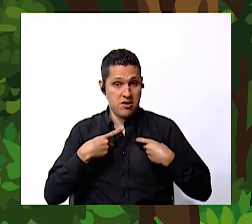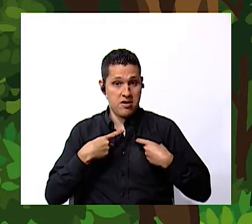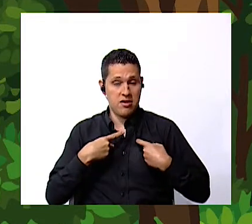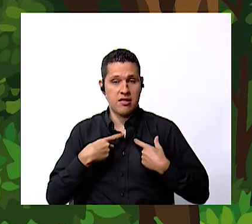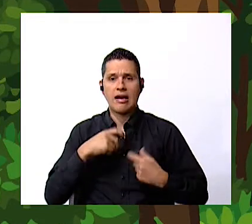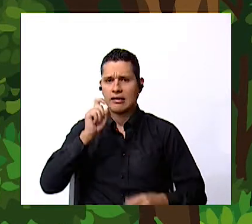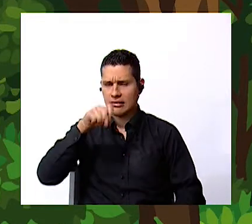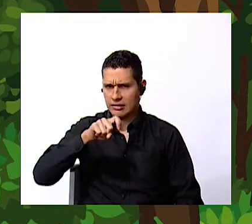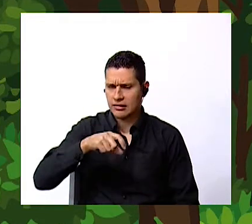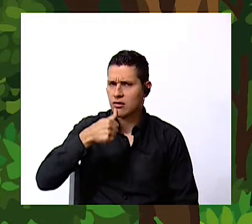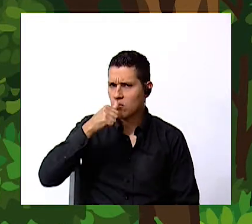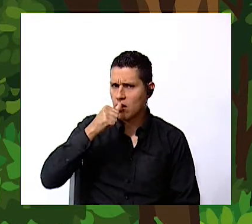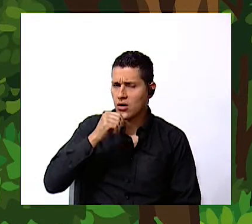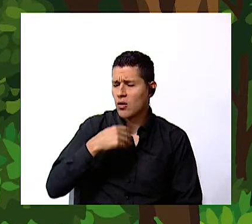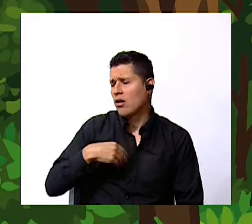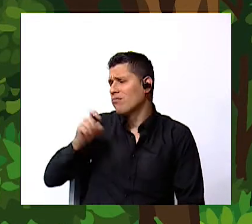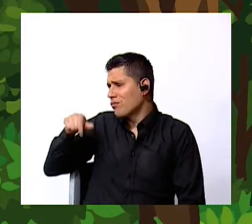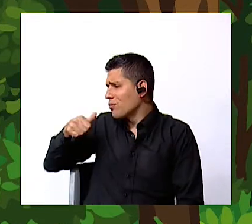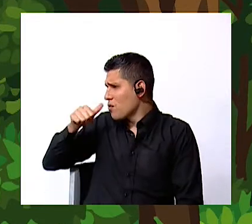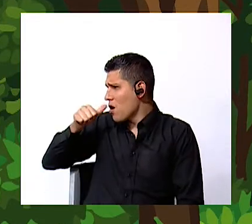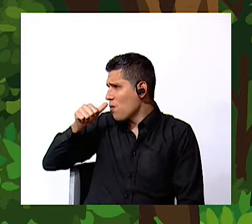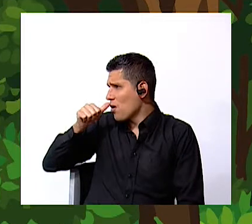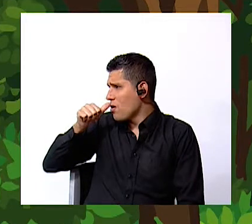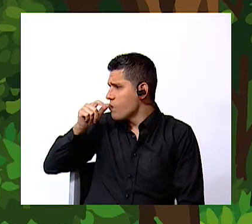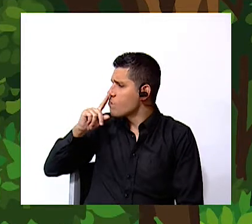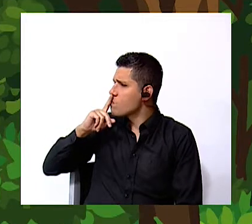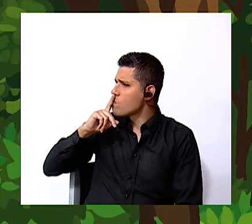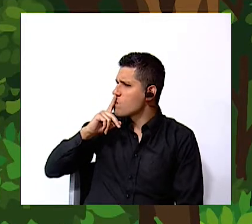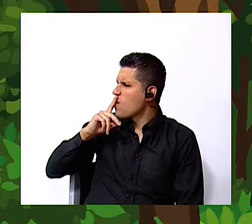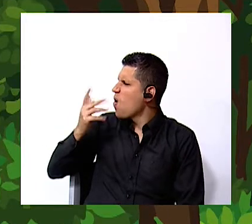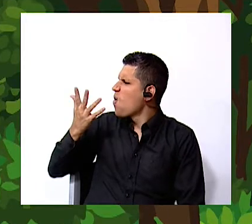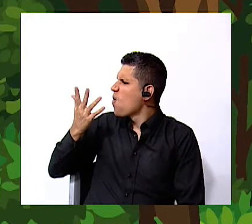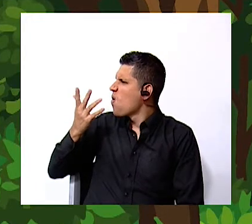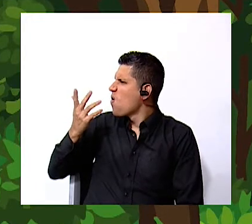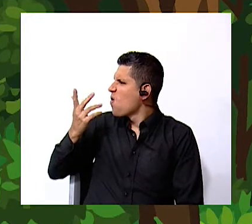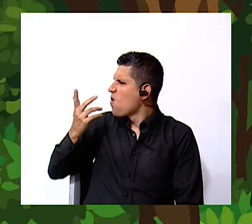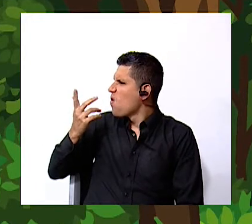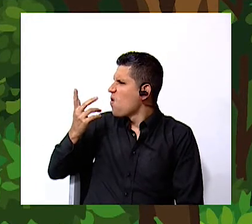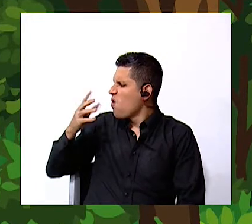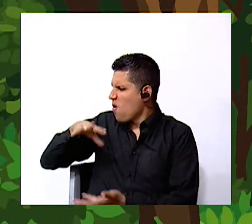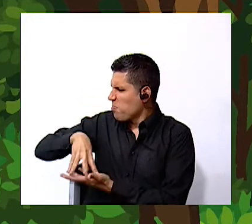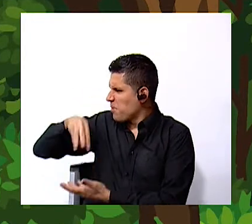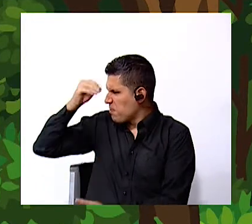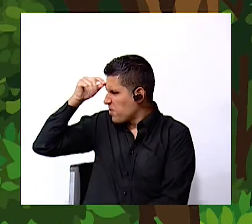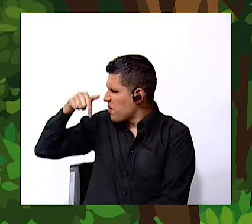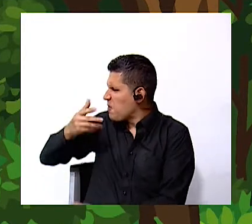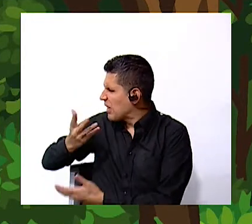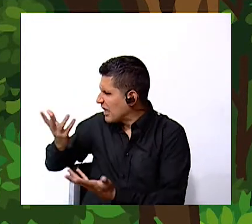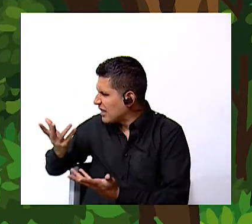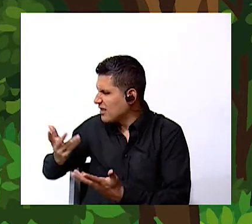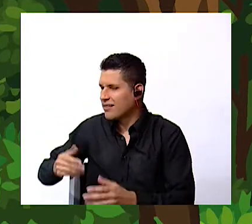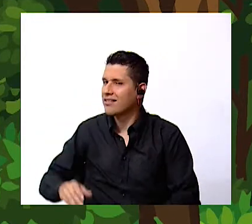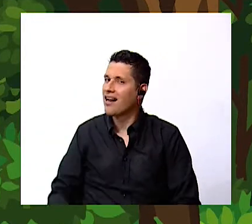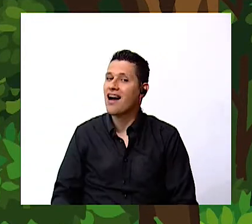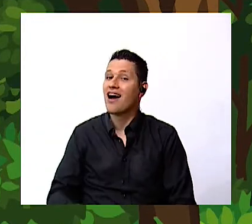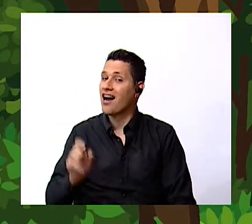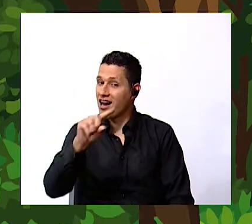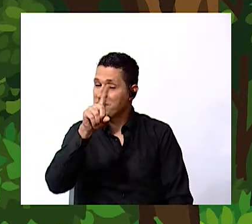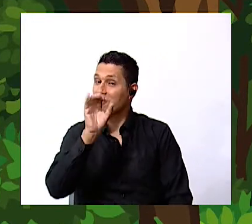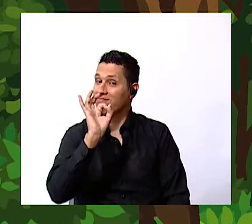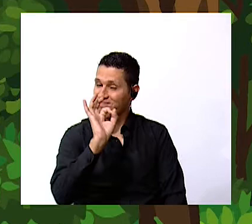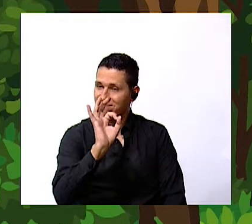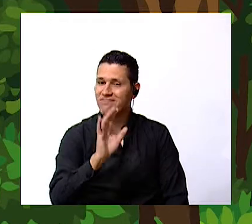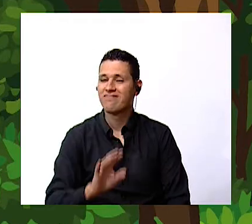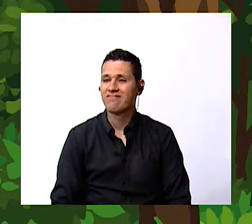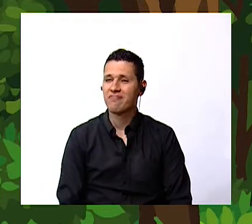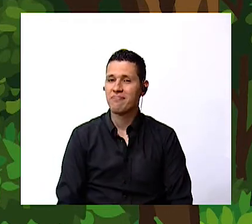i need some water okay and what are we going to learn today that's a very good question so